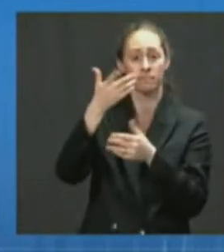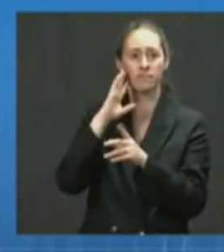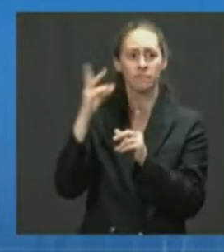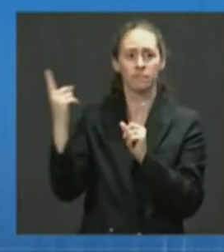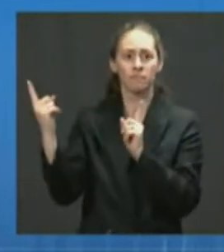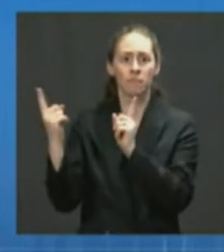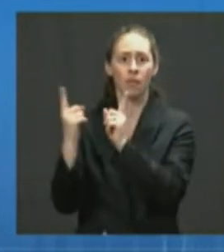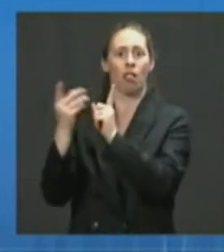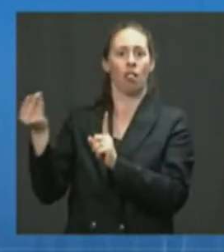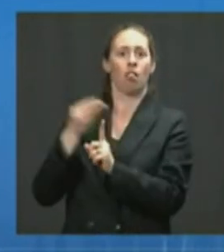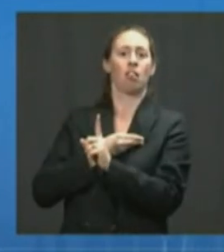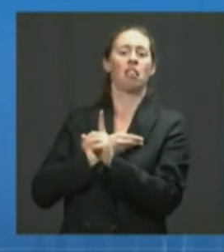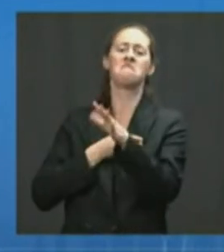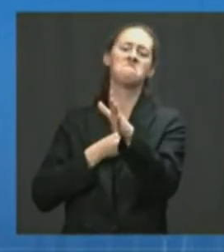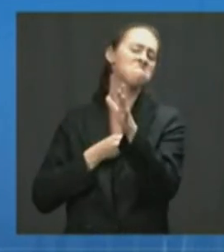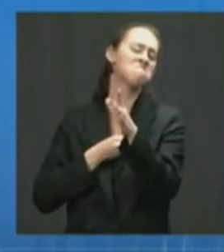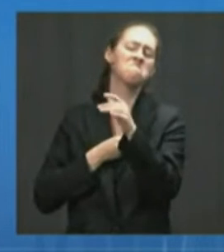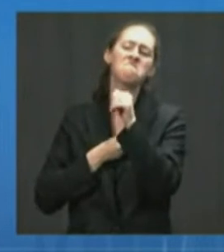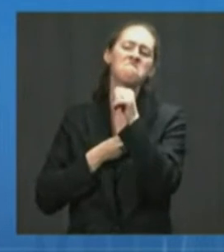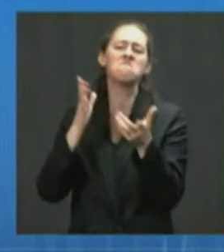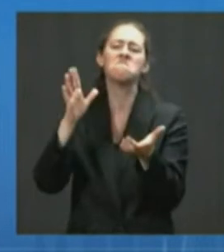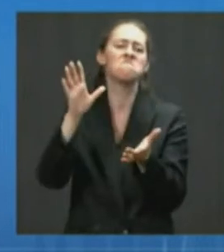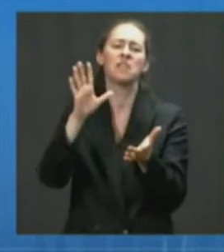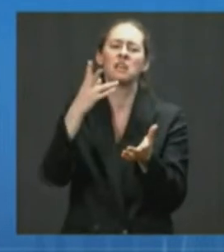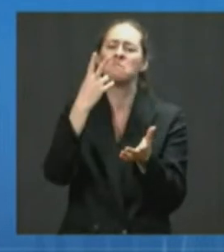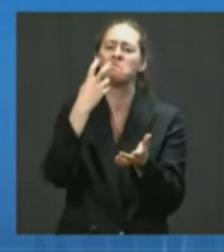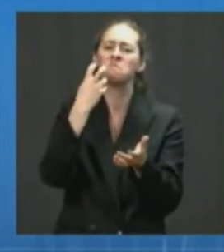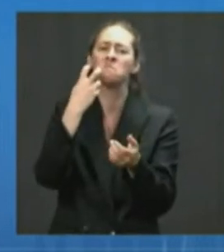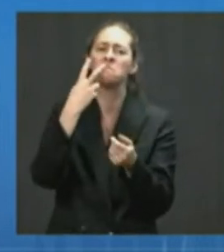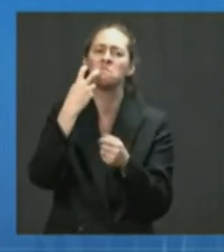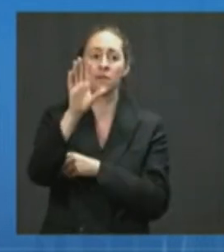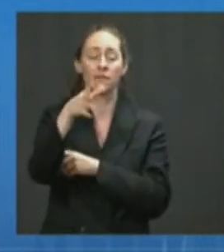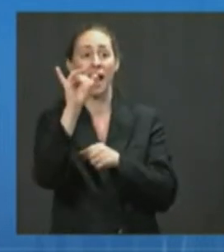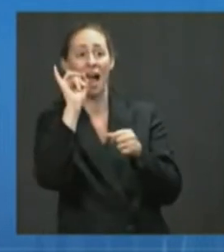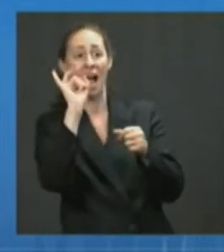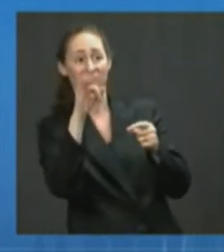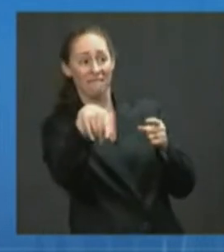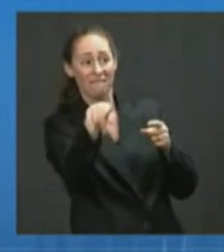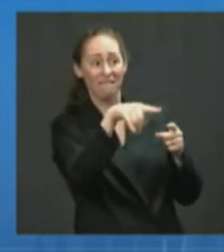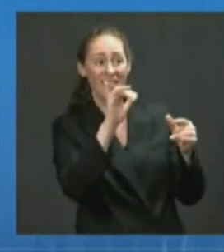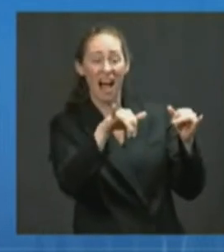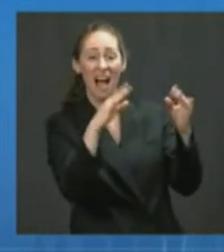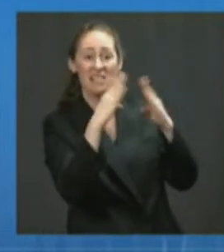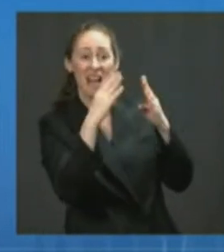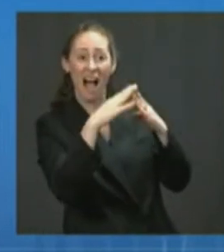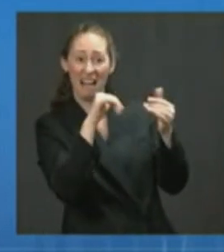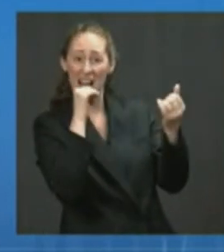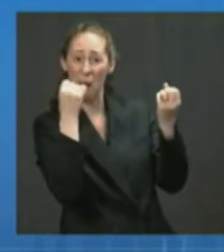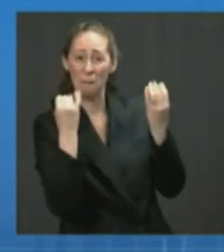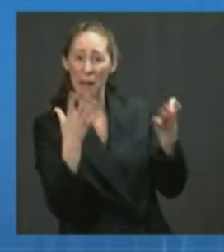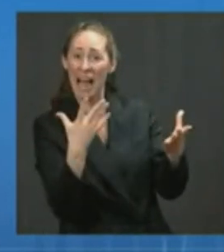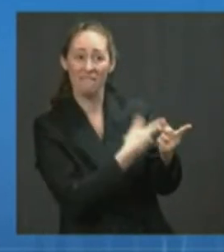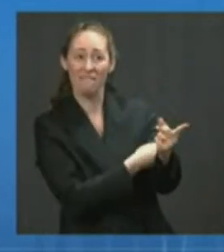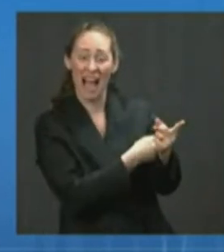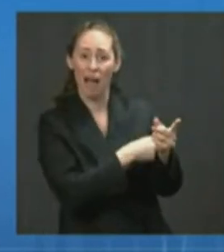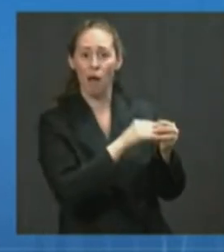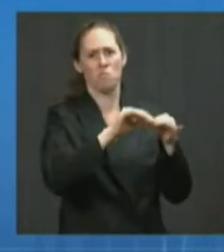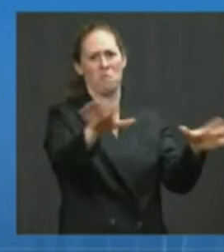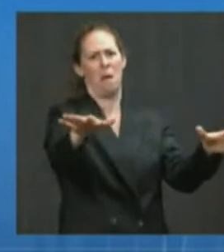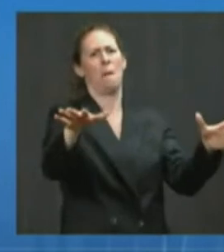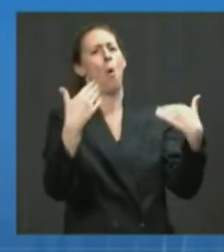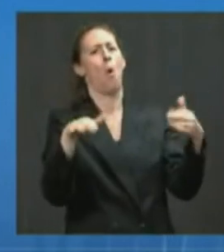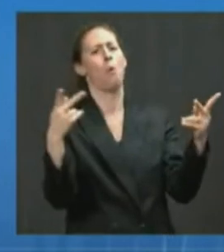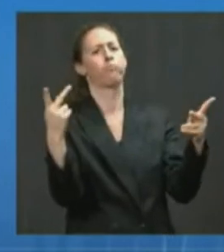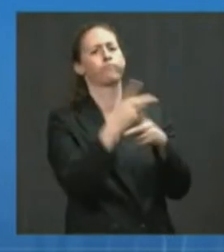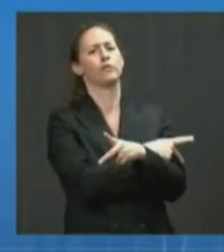In contrast, in areas with low vaccine coverage and high transmission, there is a much higher chance